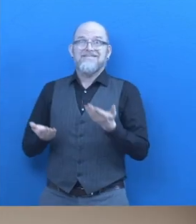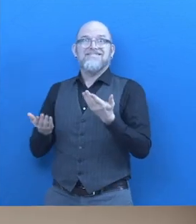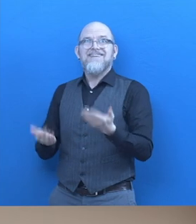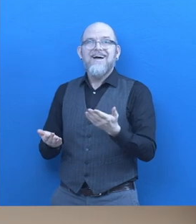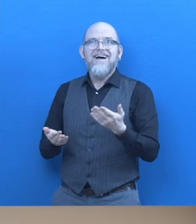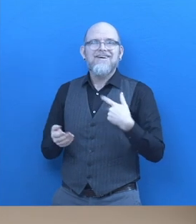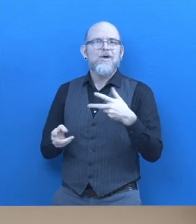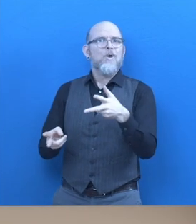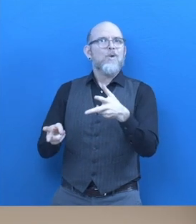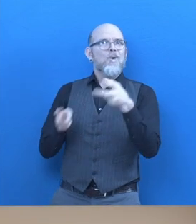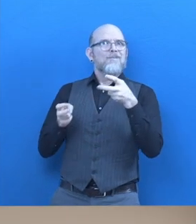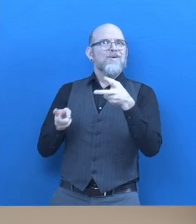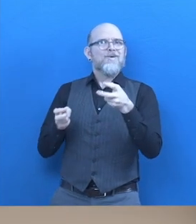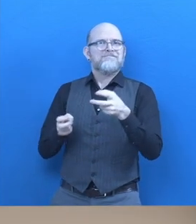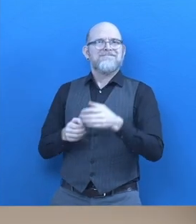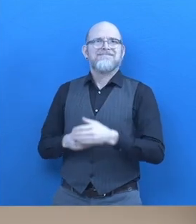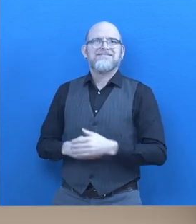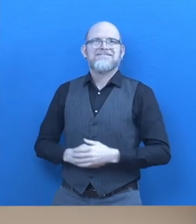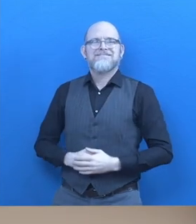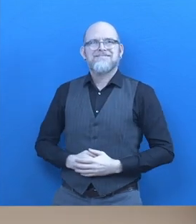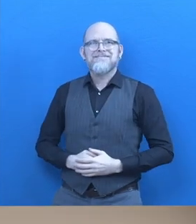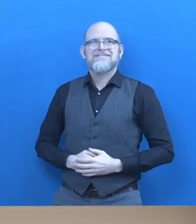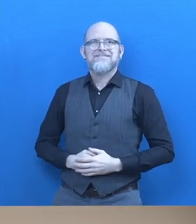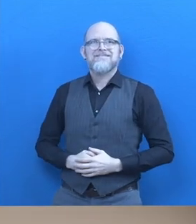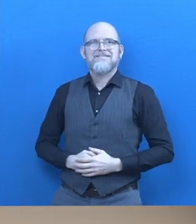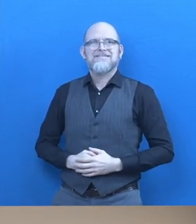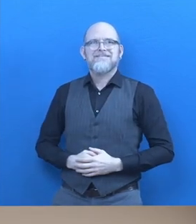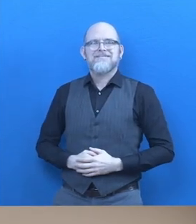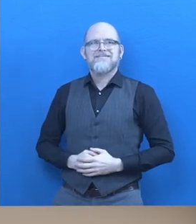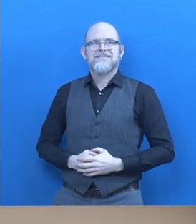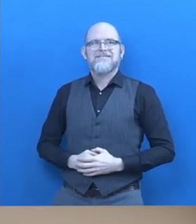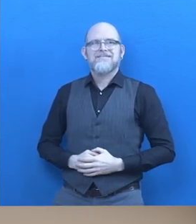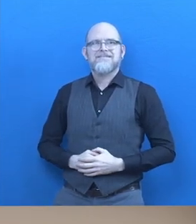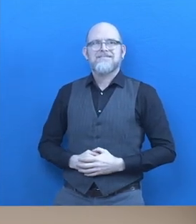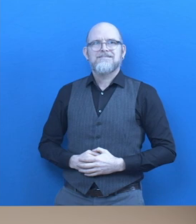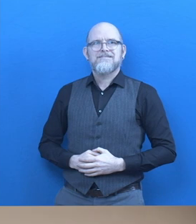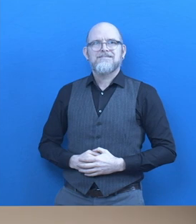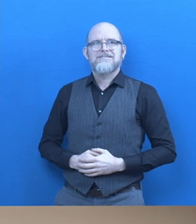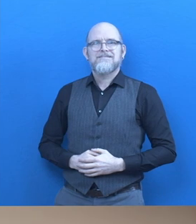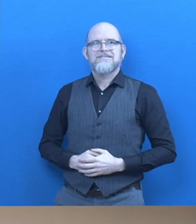we can use that information as I have been doing lot of work my colleagues ...